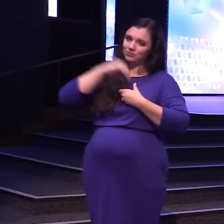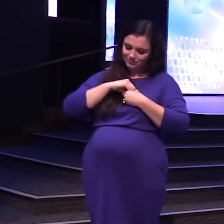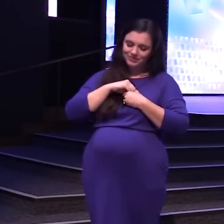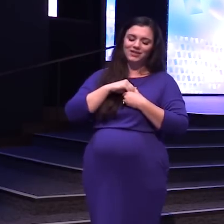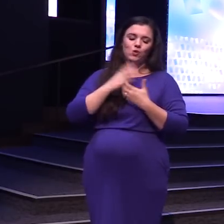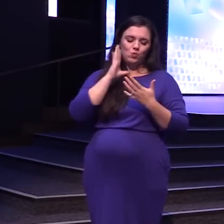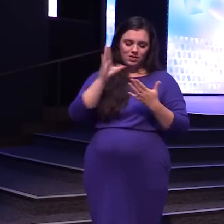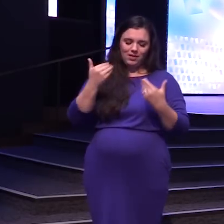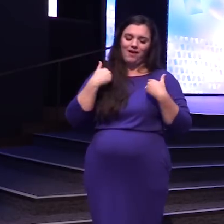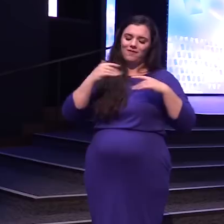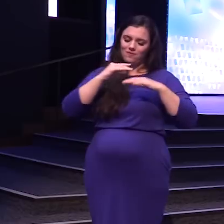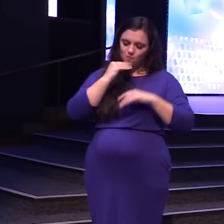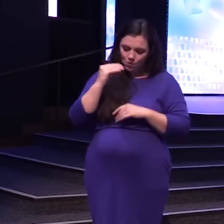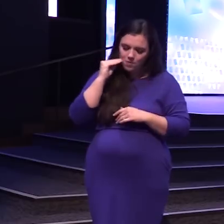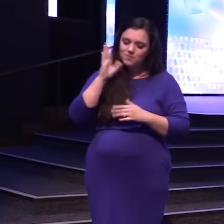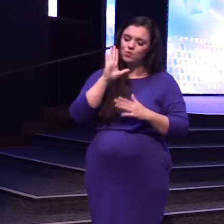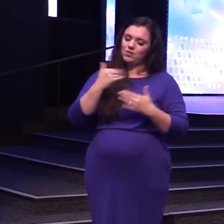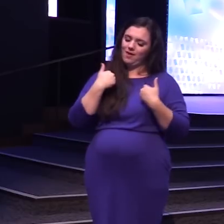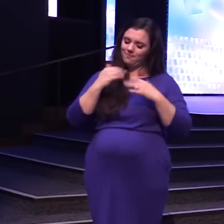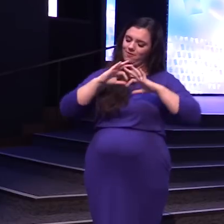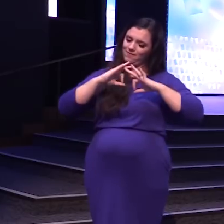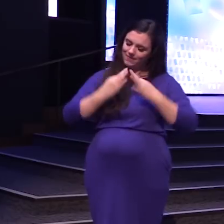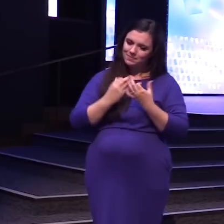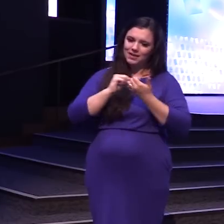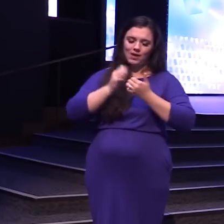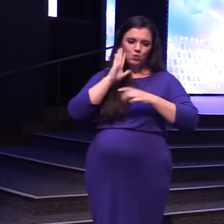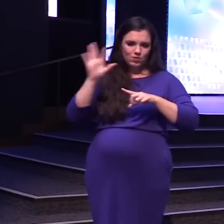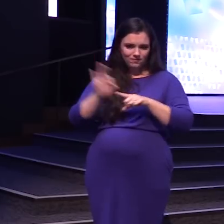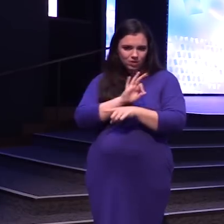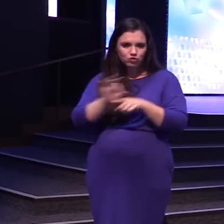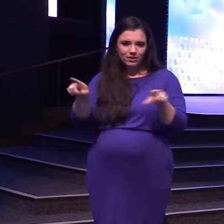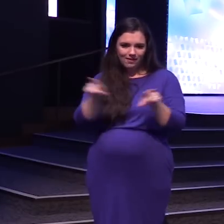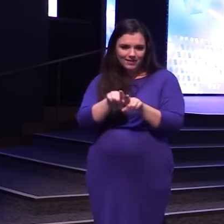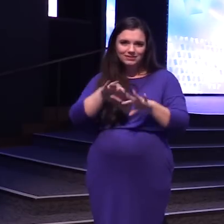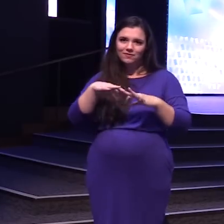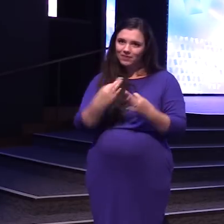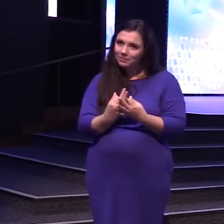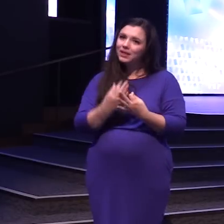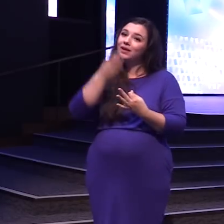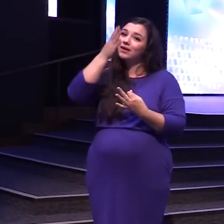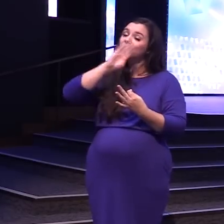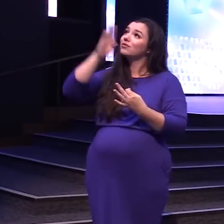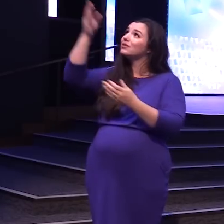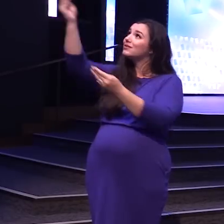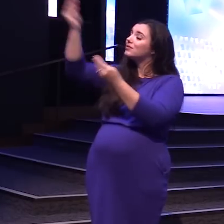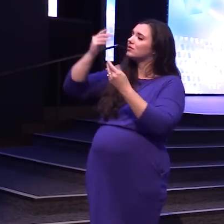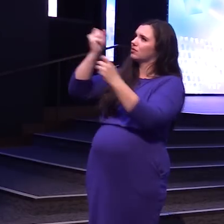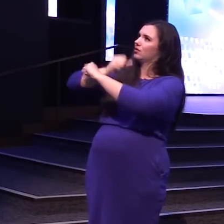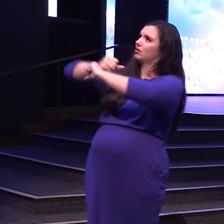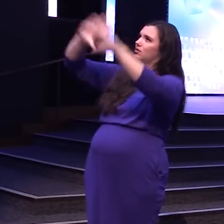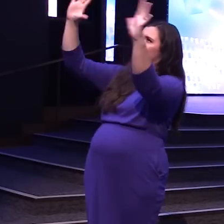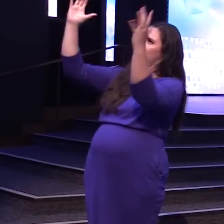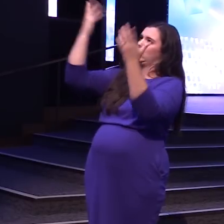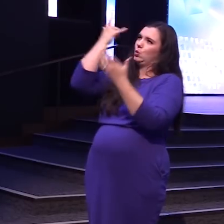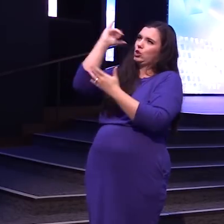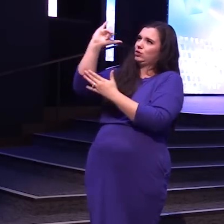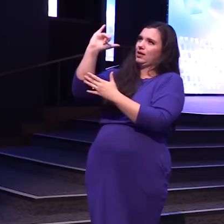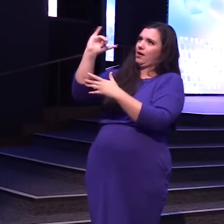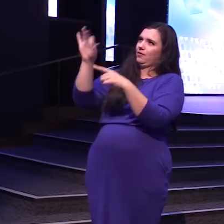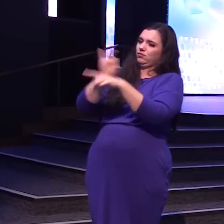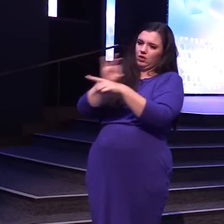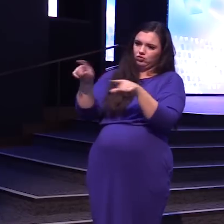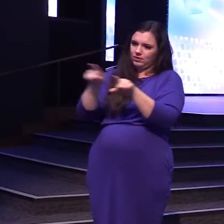home We're going to have a family And this is how We're going to function As a family And the Lord gives you A vision for how You're going to function As a family